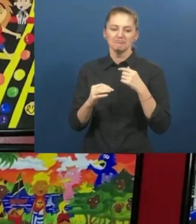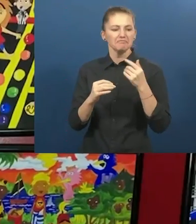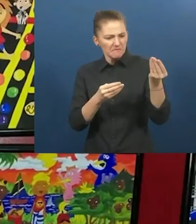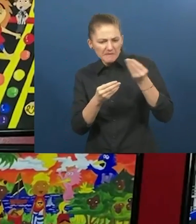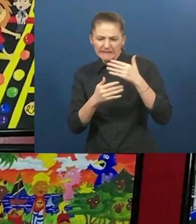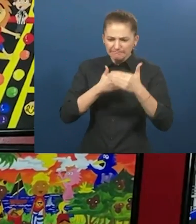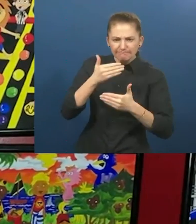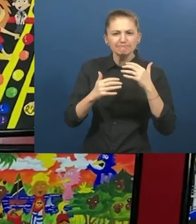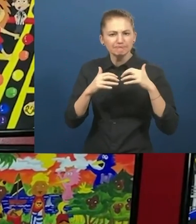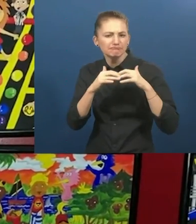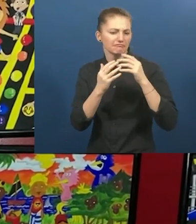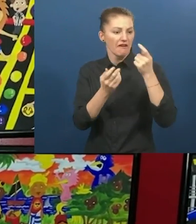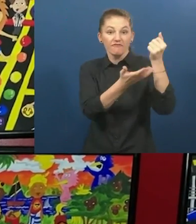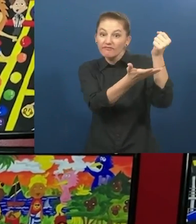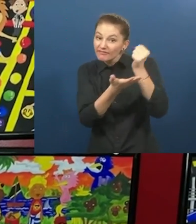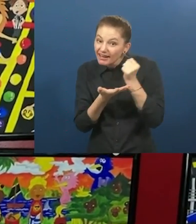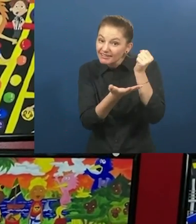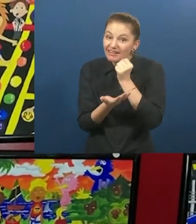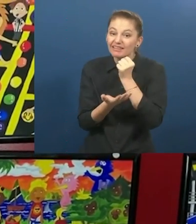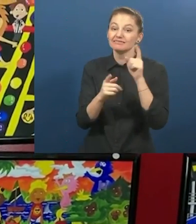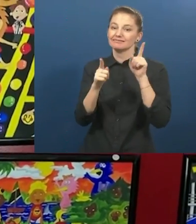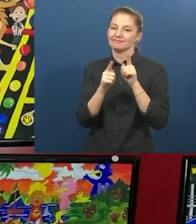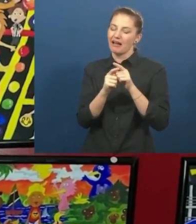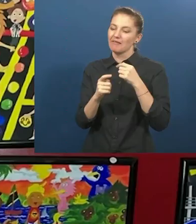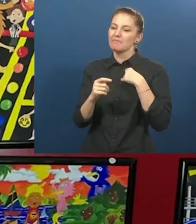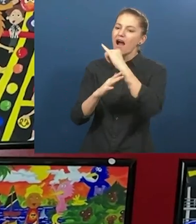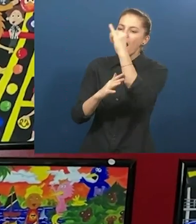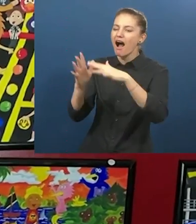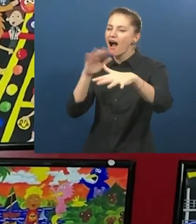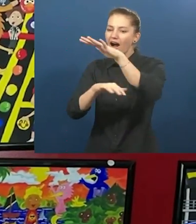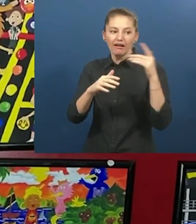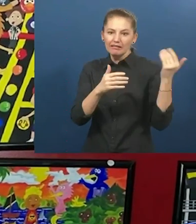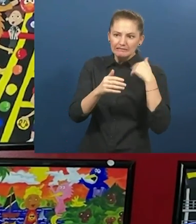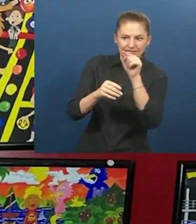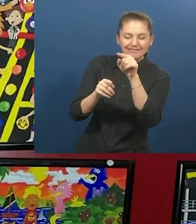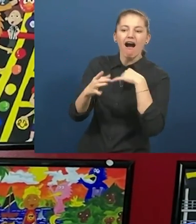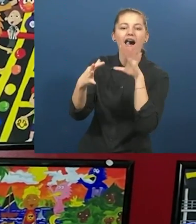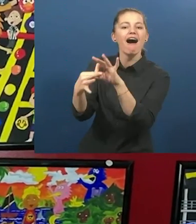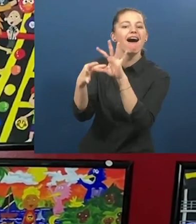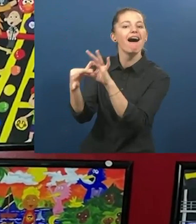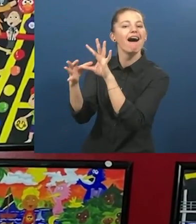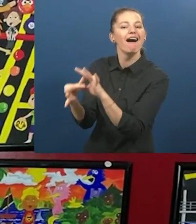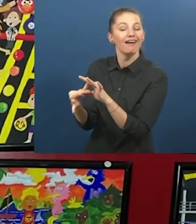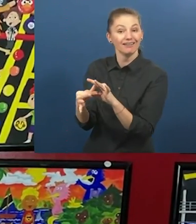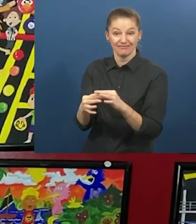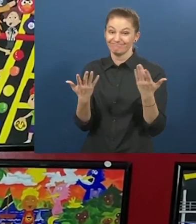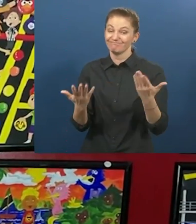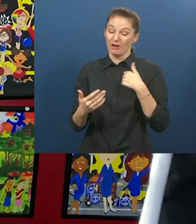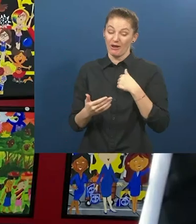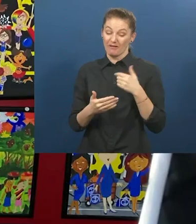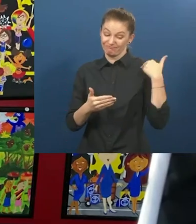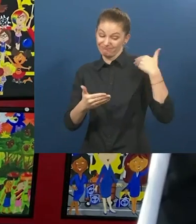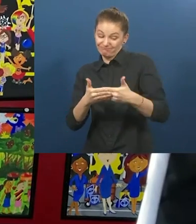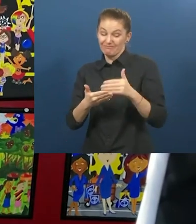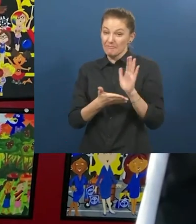I received some startup funding and some connections to the art world.